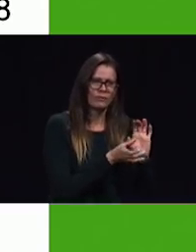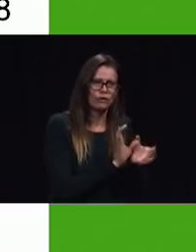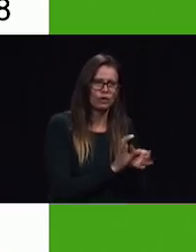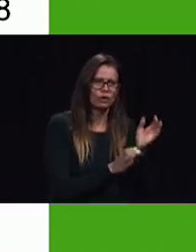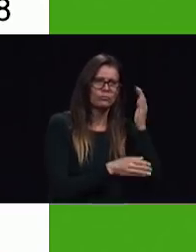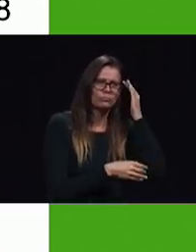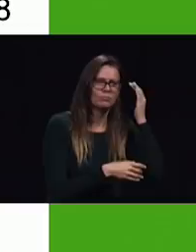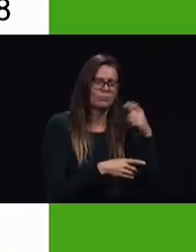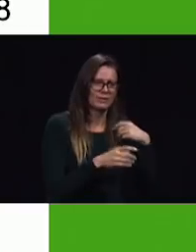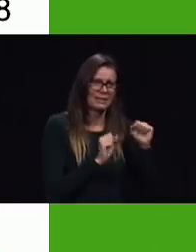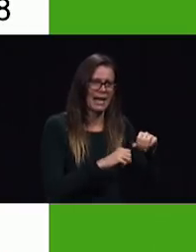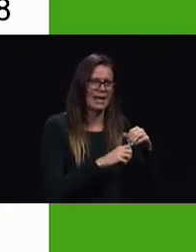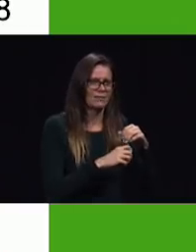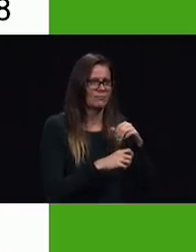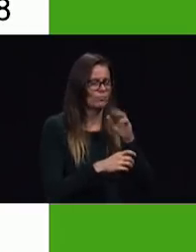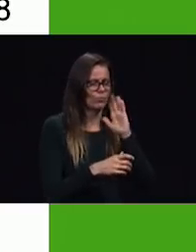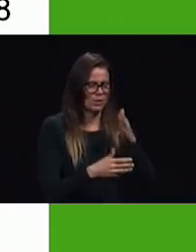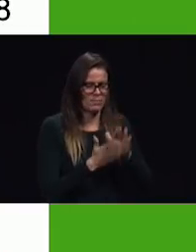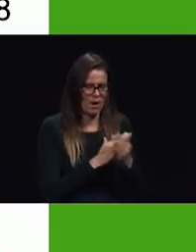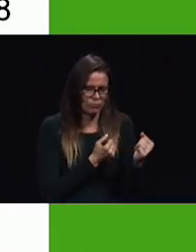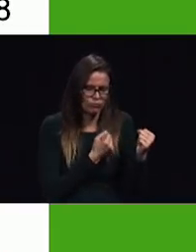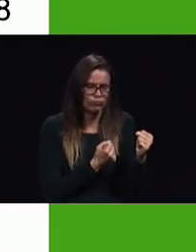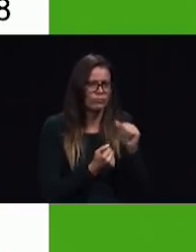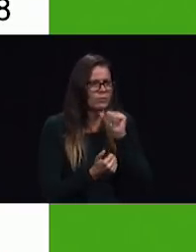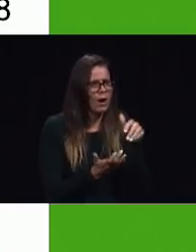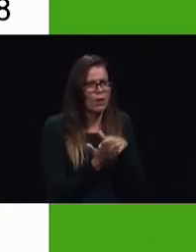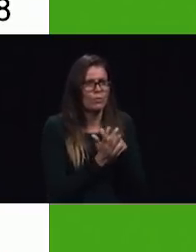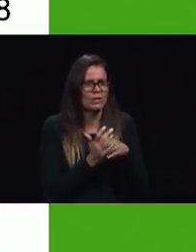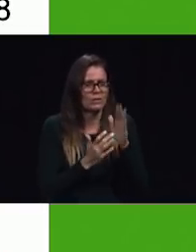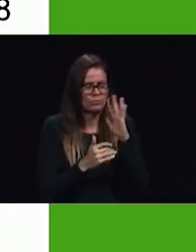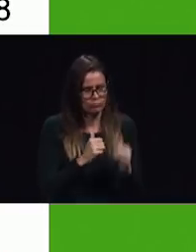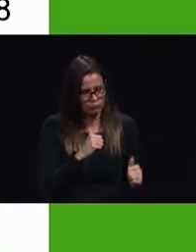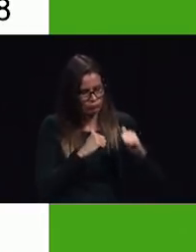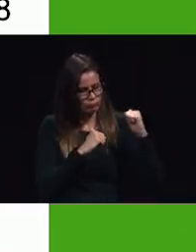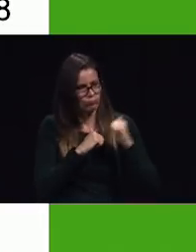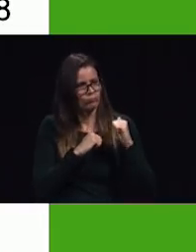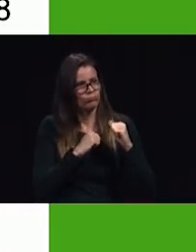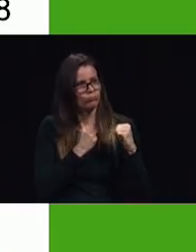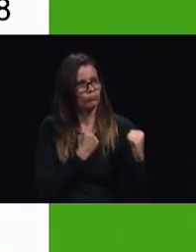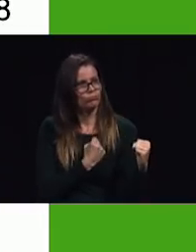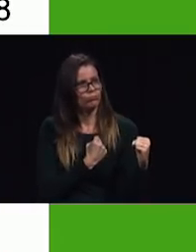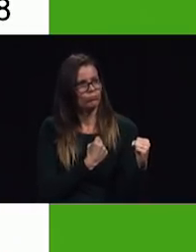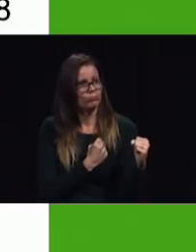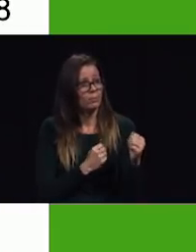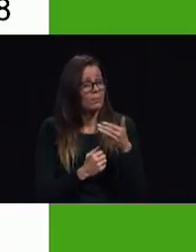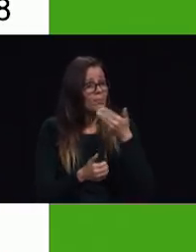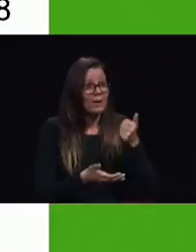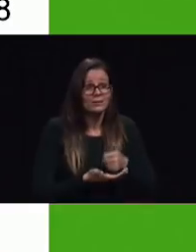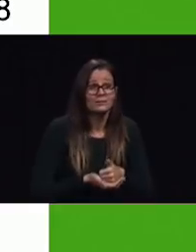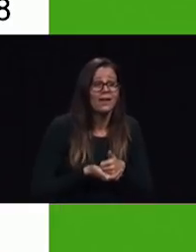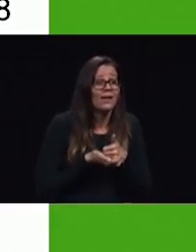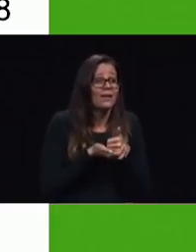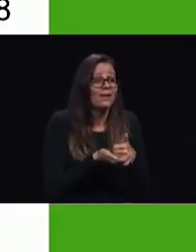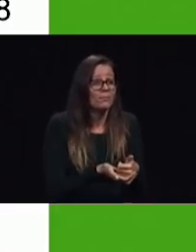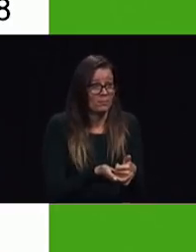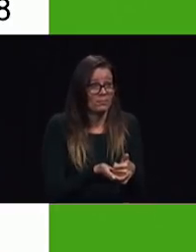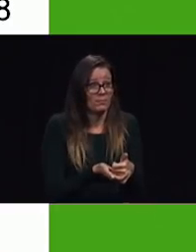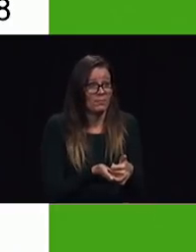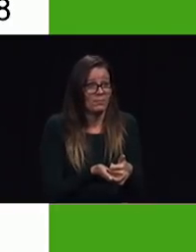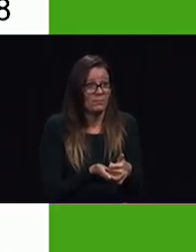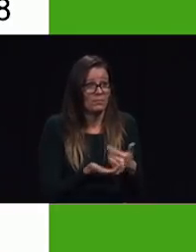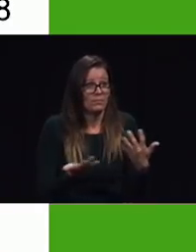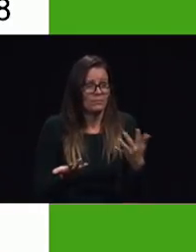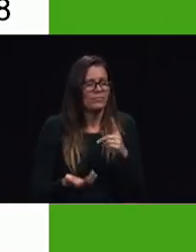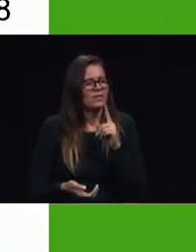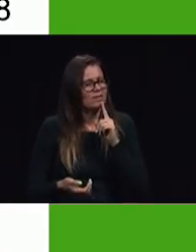another one the greatest help that can be given our people is to teach them to work for God and to